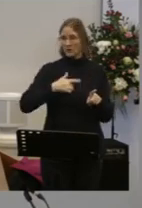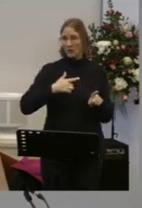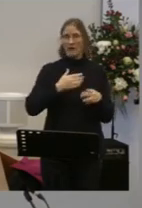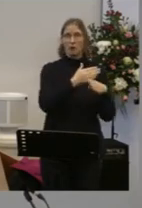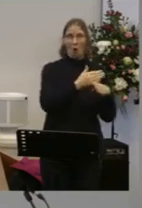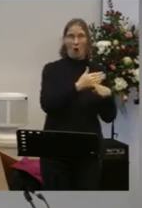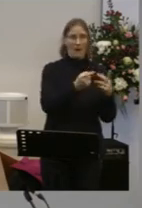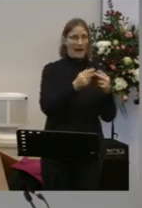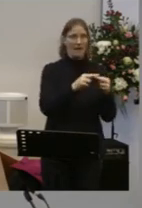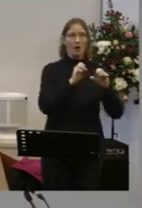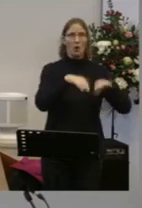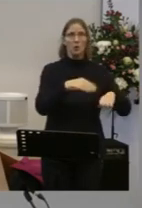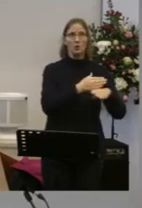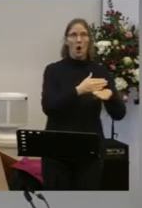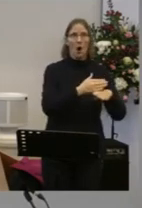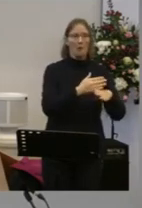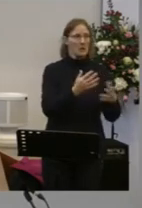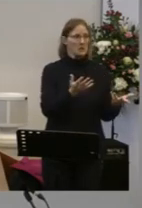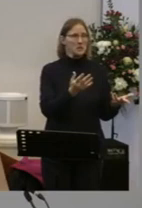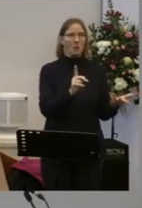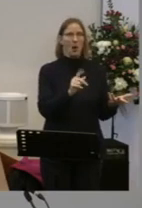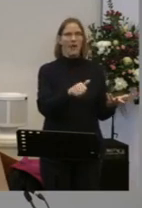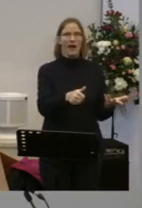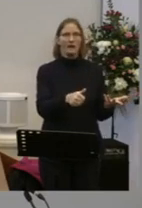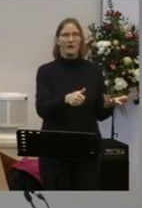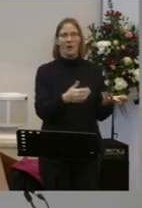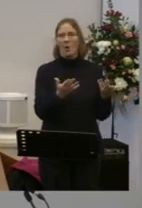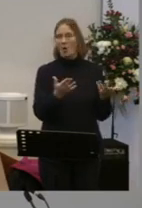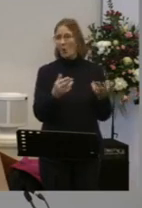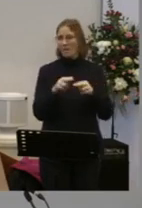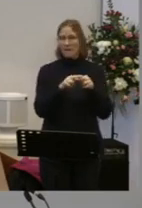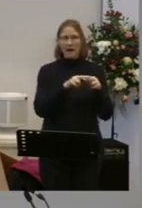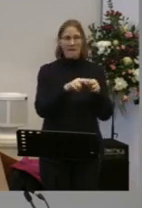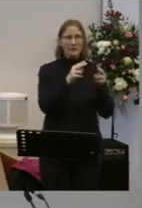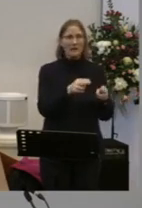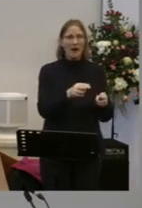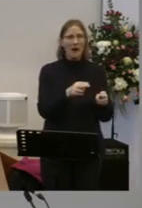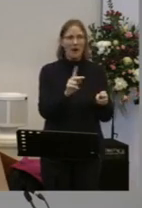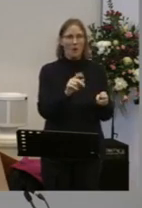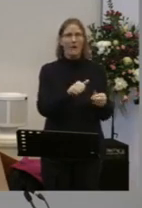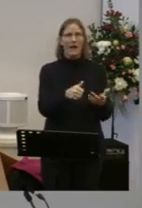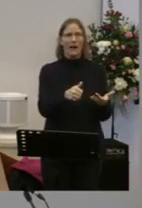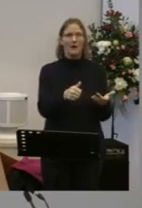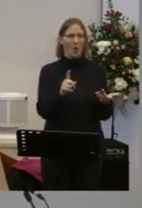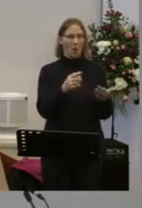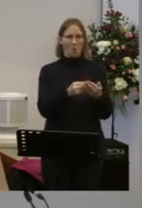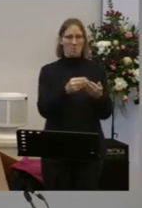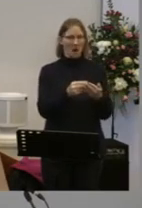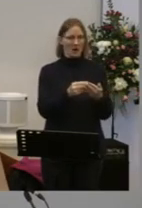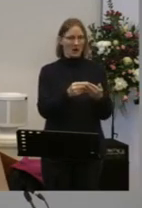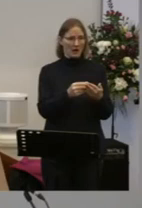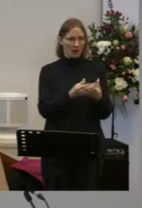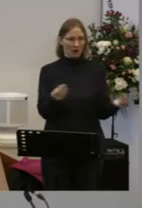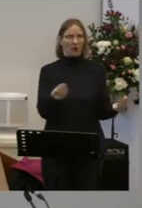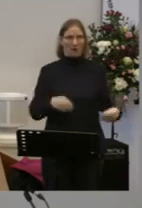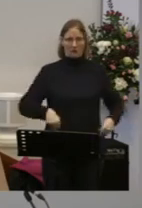You'll lose family members You could easily lose your job You could easily lose your money and your security And in the end, let's face it, it'll all go